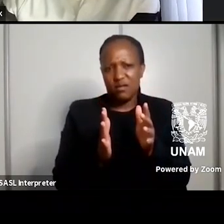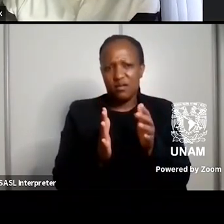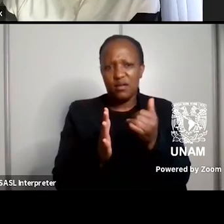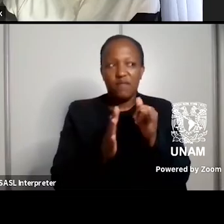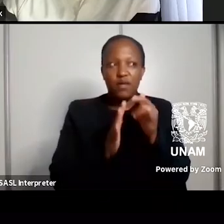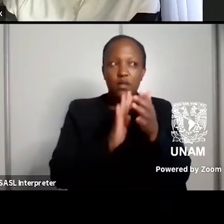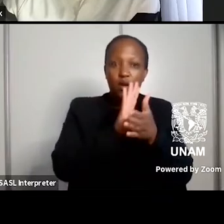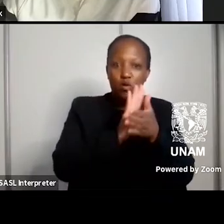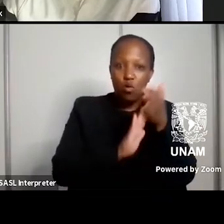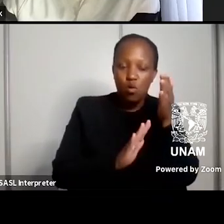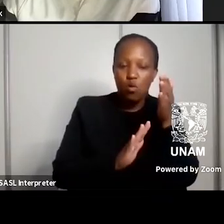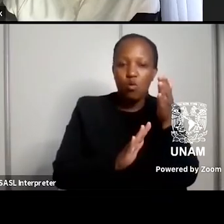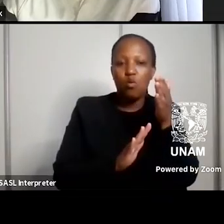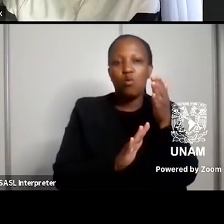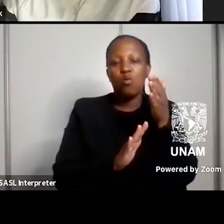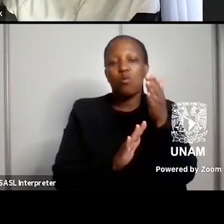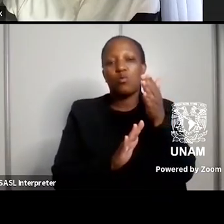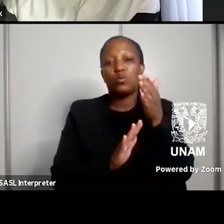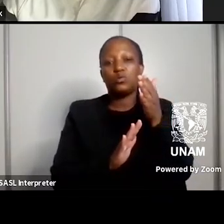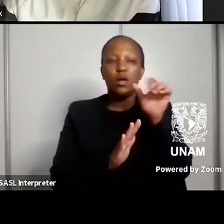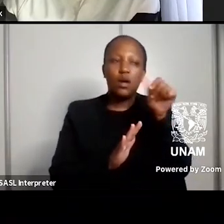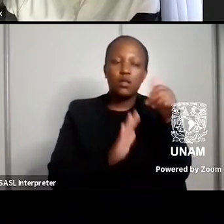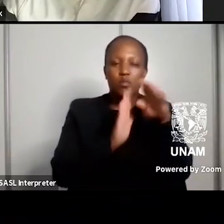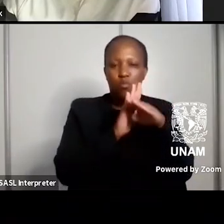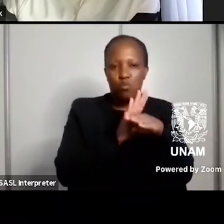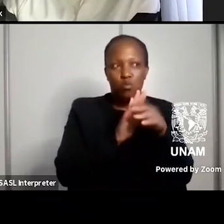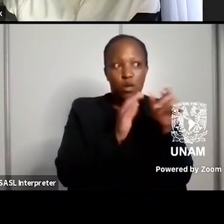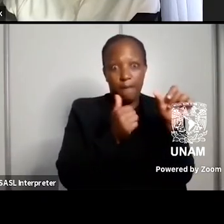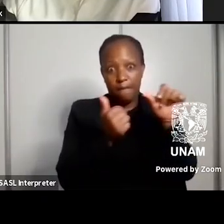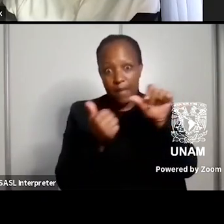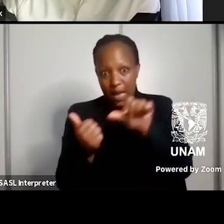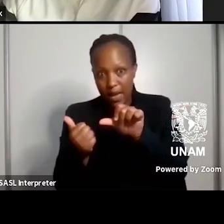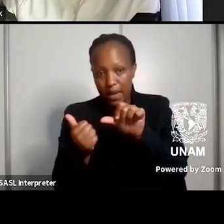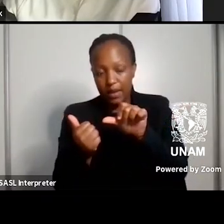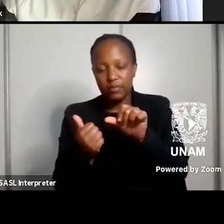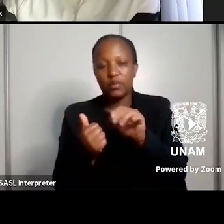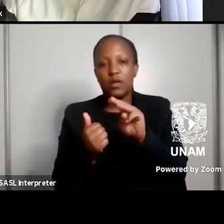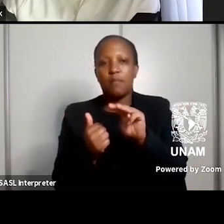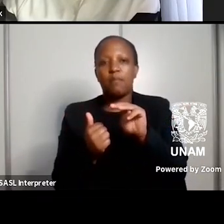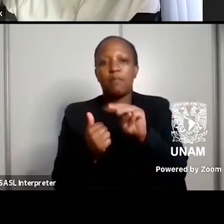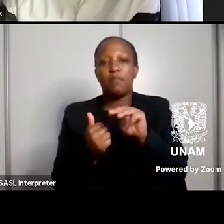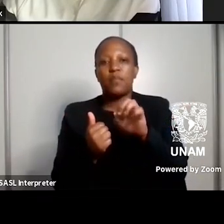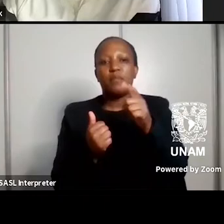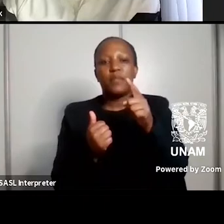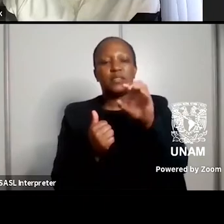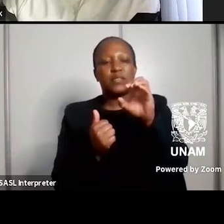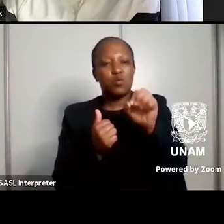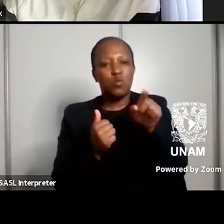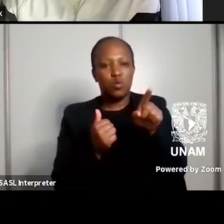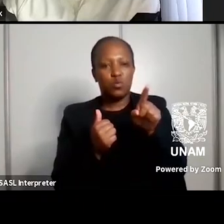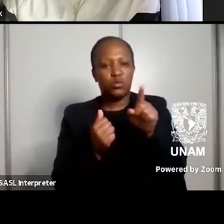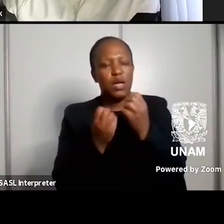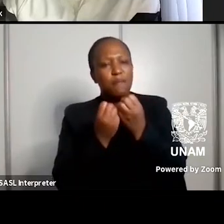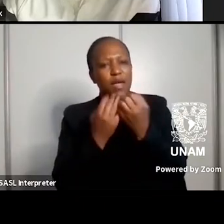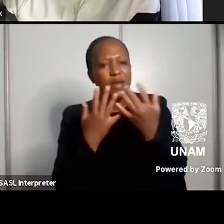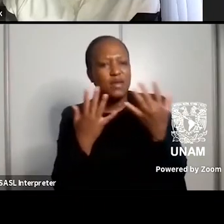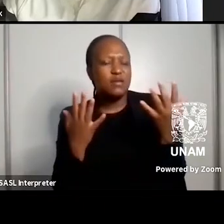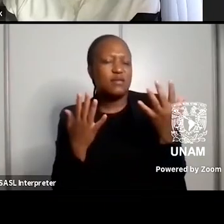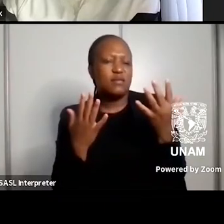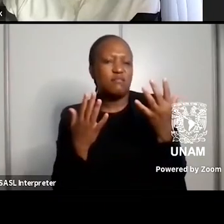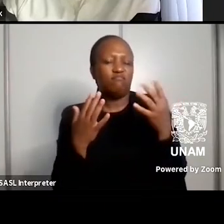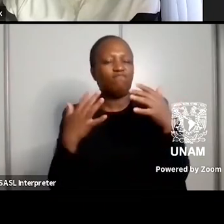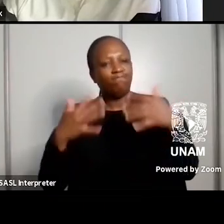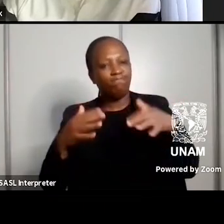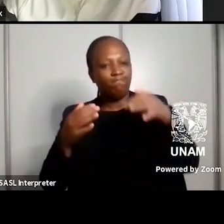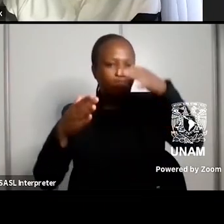MFA programs and return to Mexico have a lot of uh knowledge of the